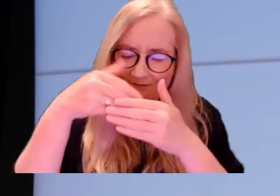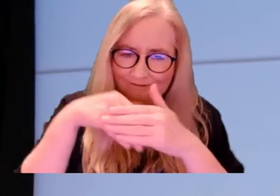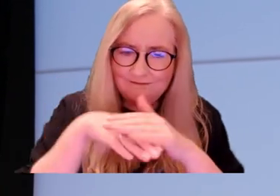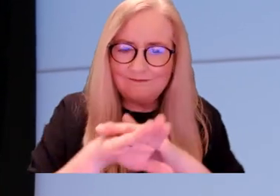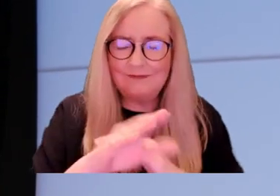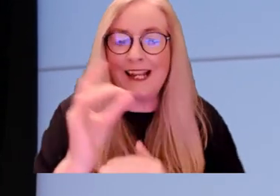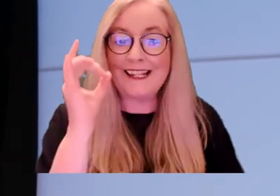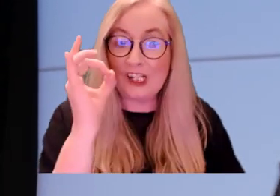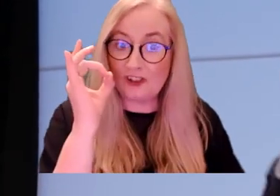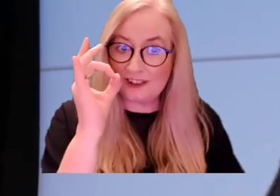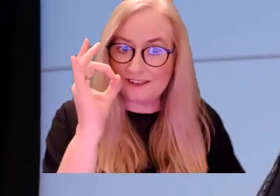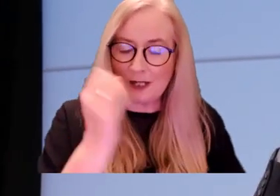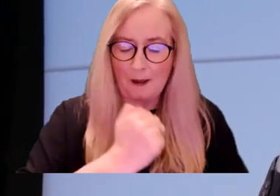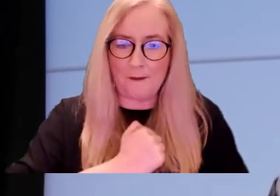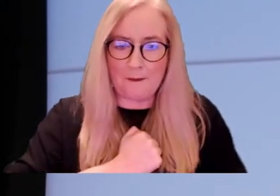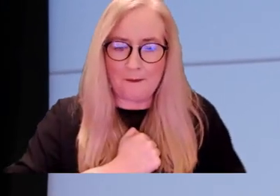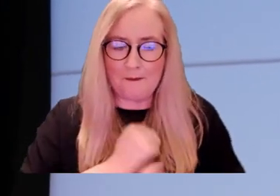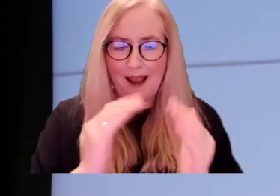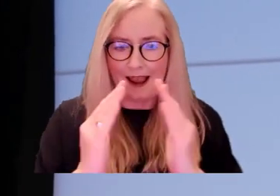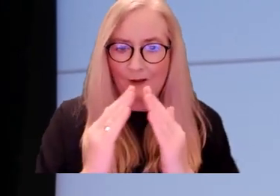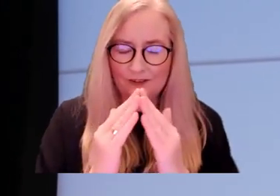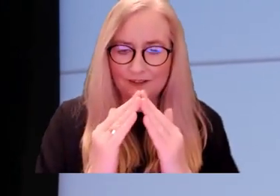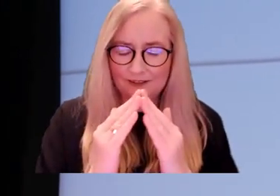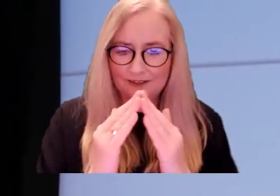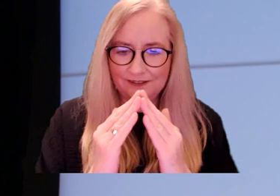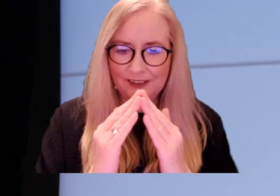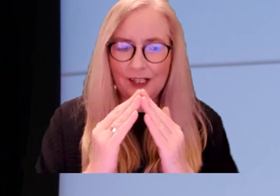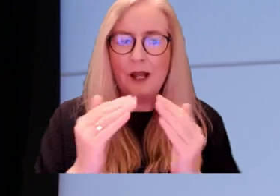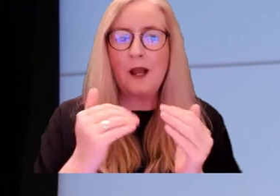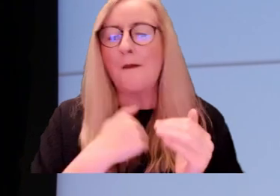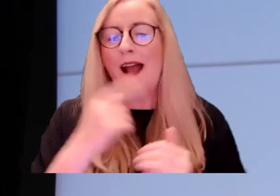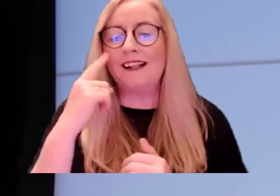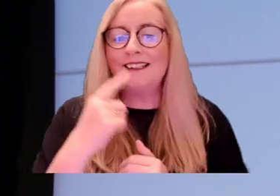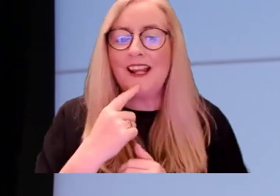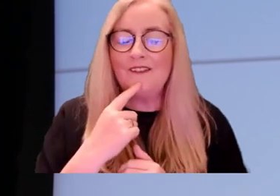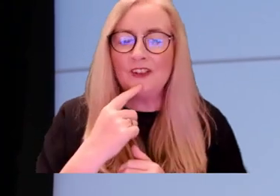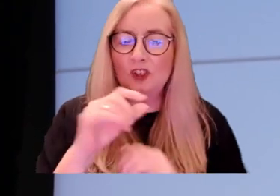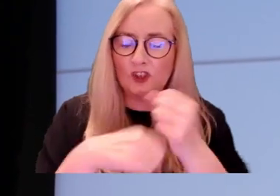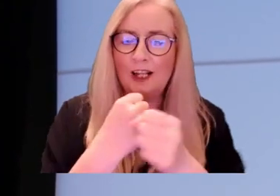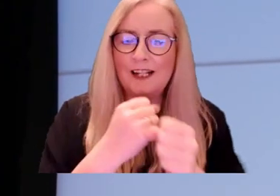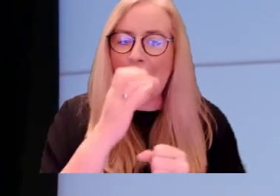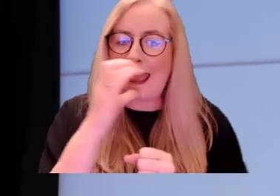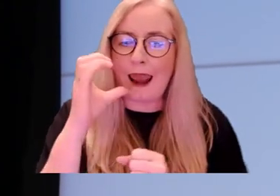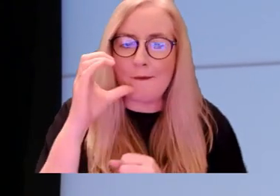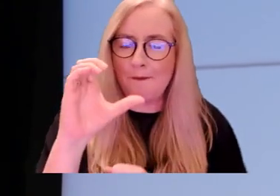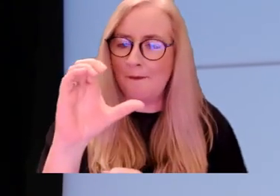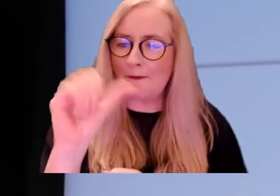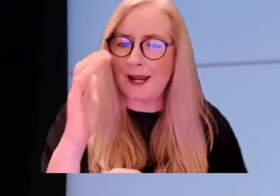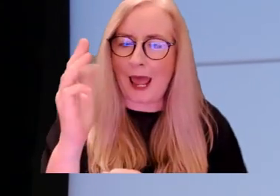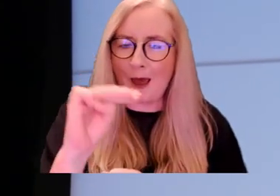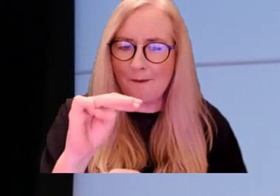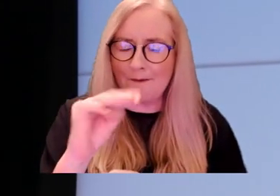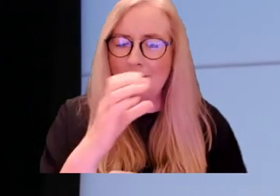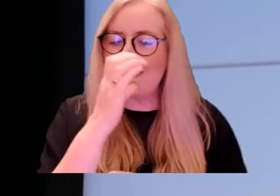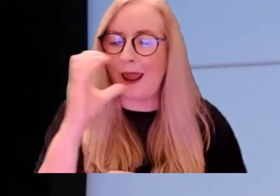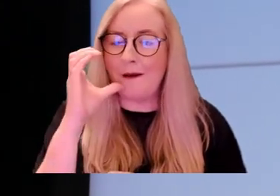into the kitchen of my house. My deaf son, Callum, that's his sign name,